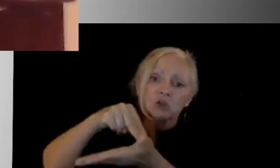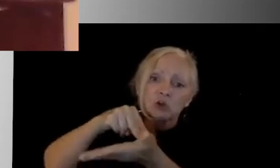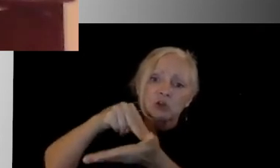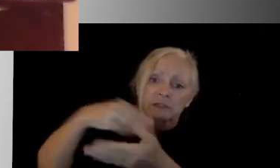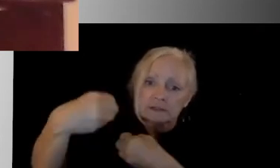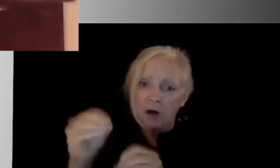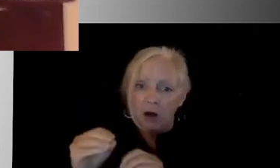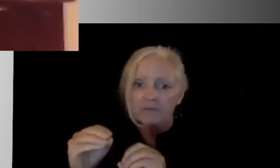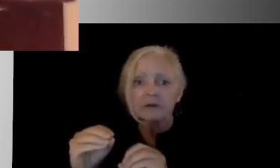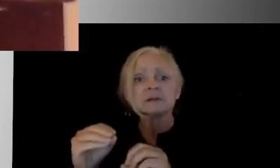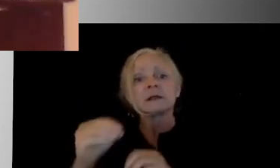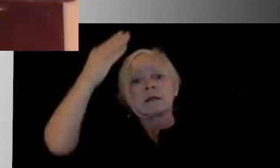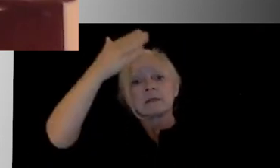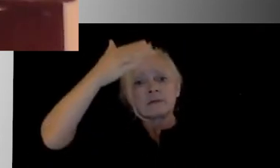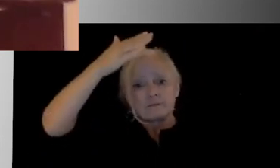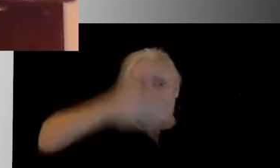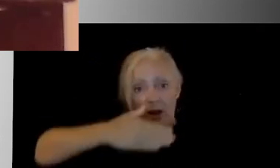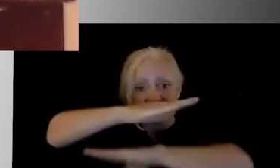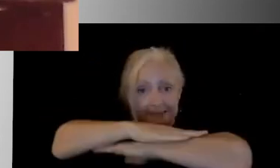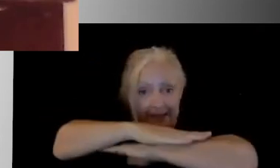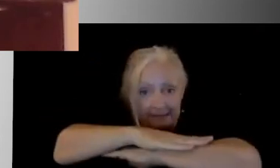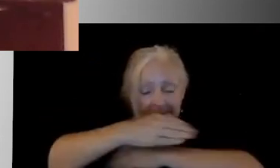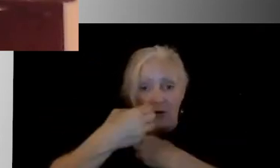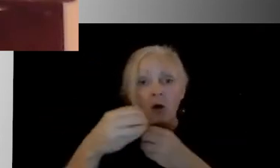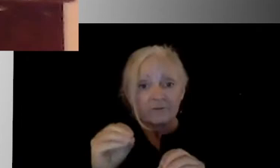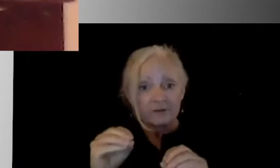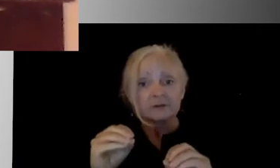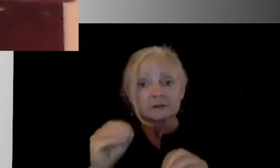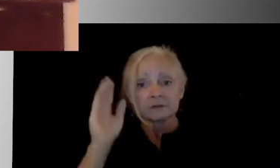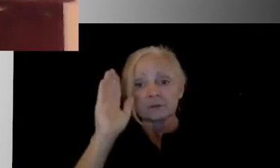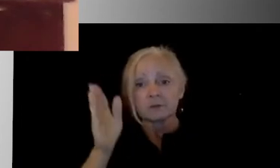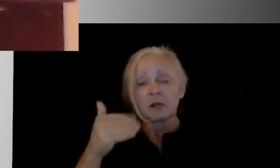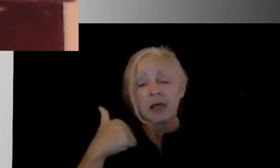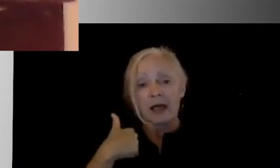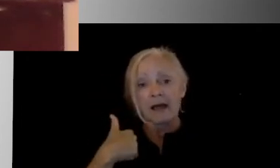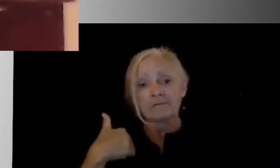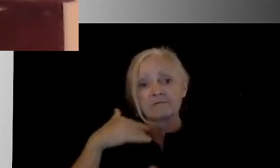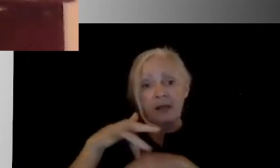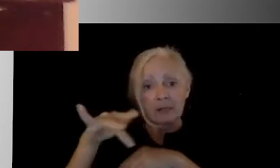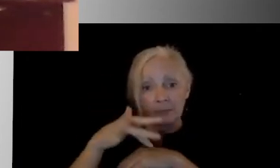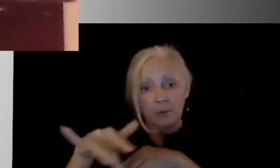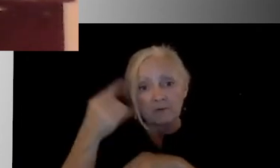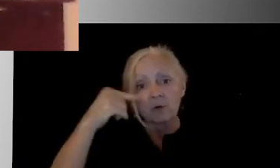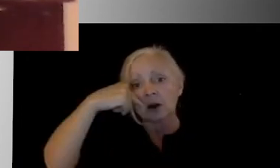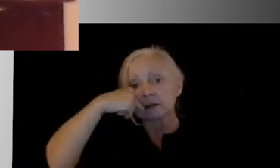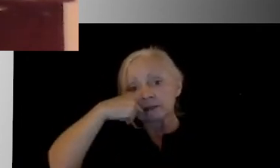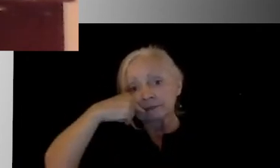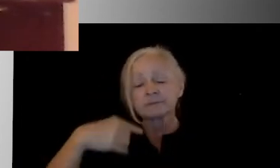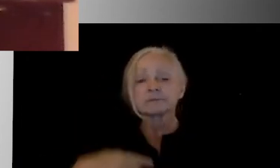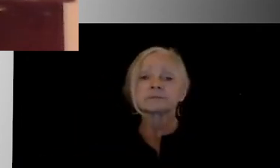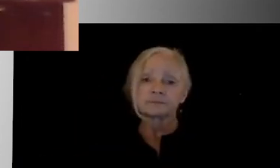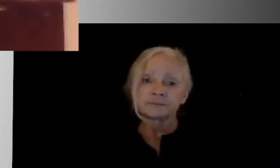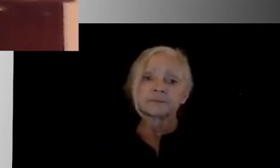have a third in the building that'll be a designated location from the administration. So that we do have temperature thermometers and reading